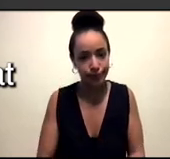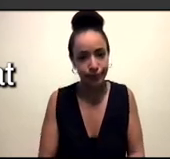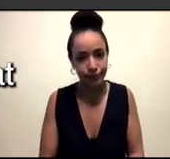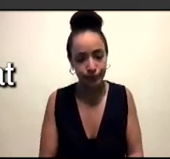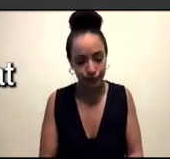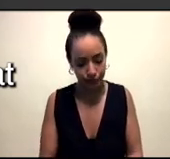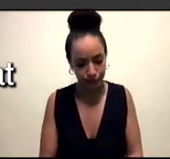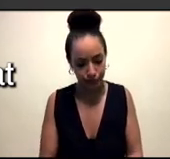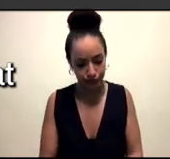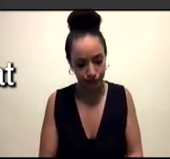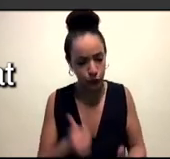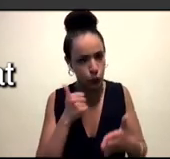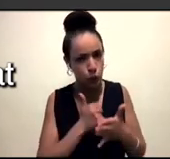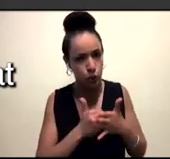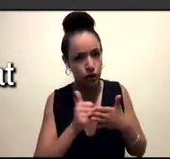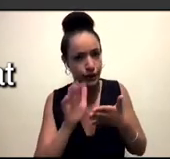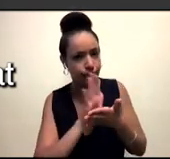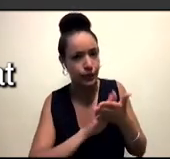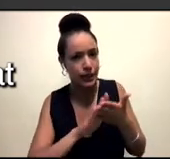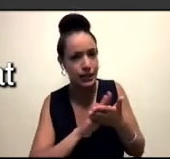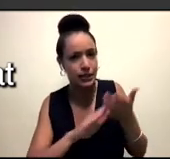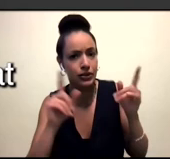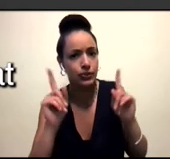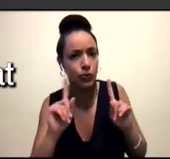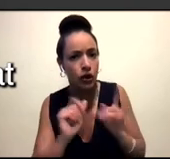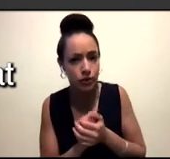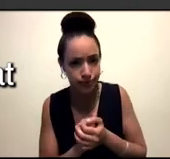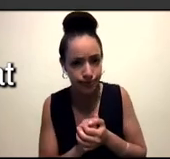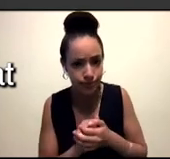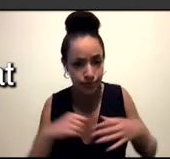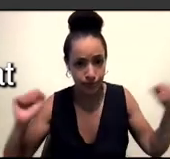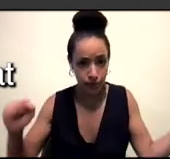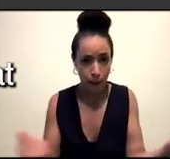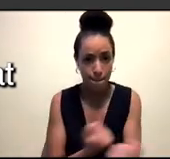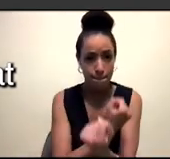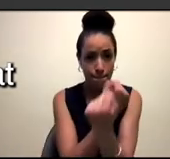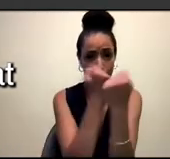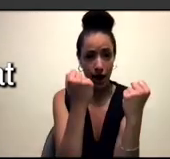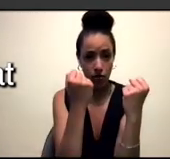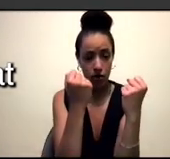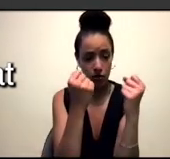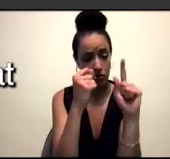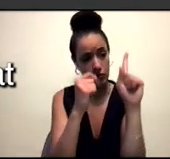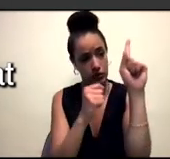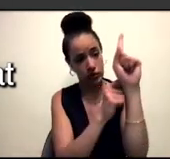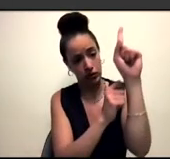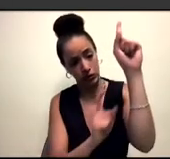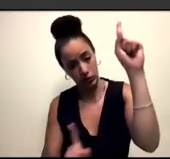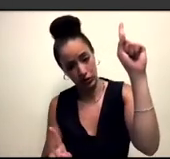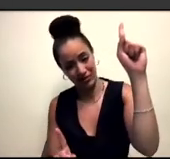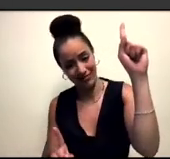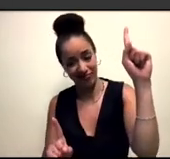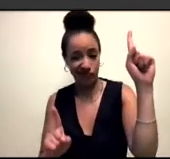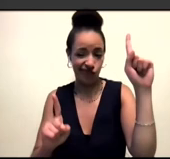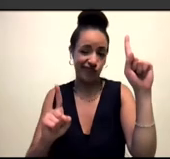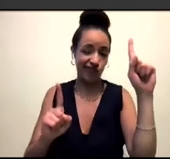what it means is just power, taking people that are more palatable to its ends and